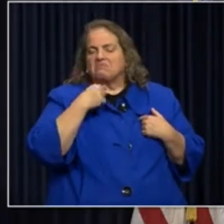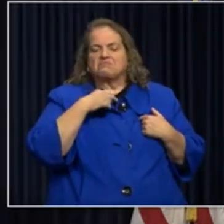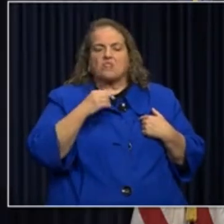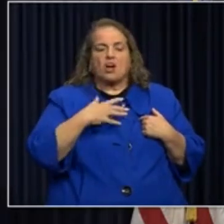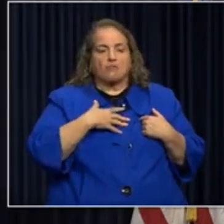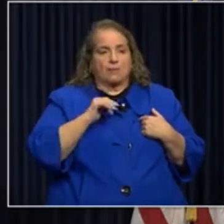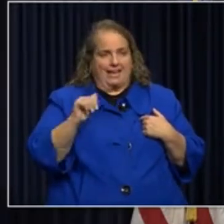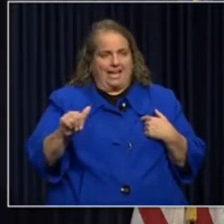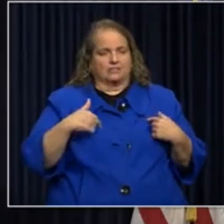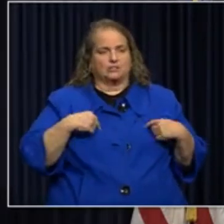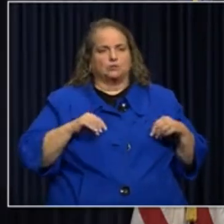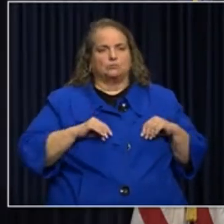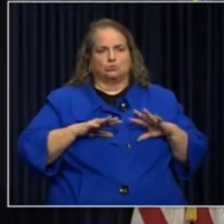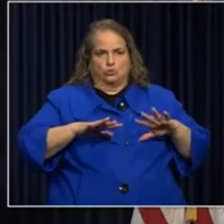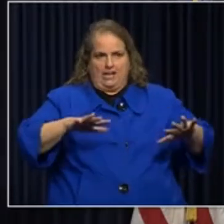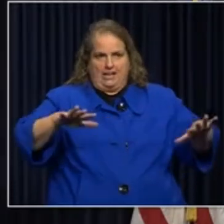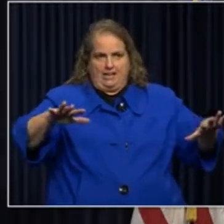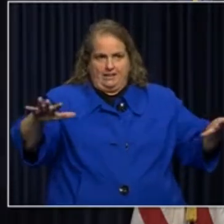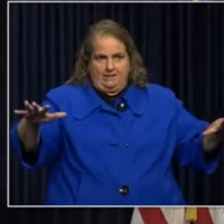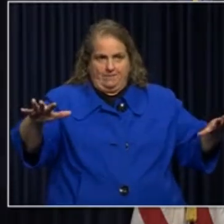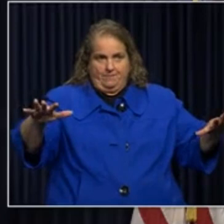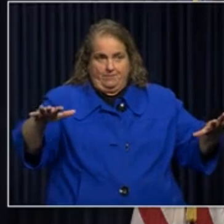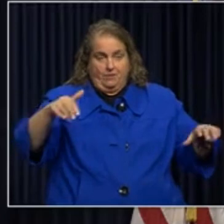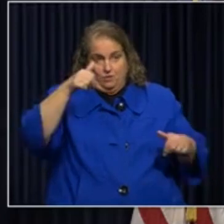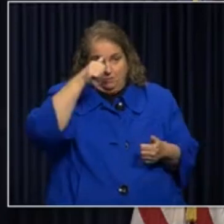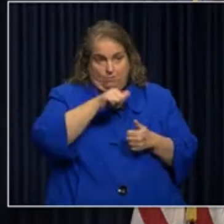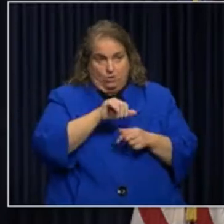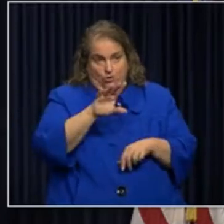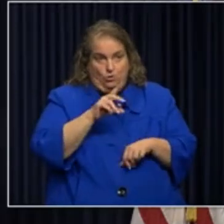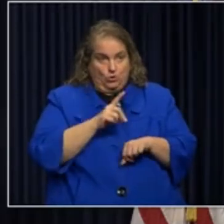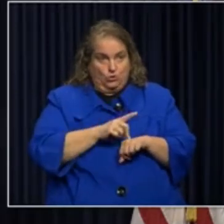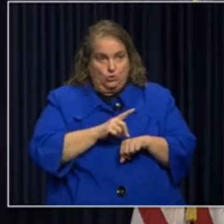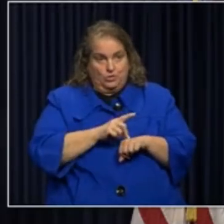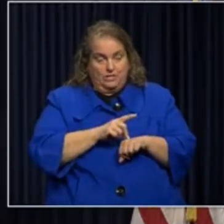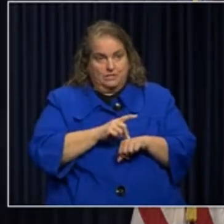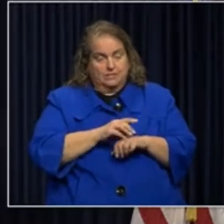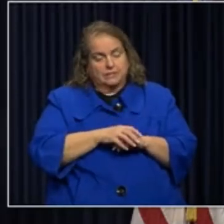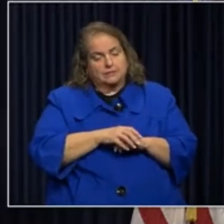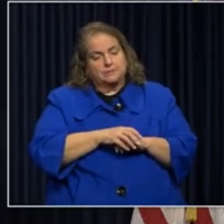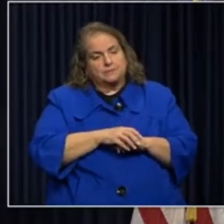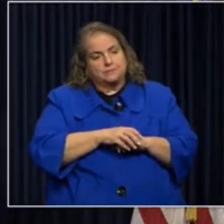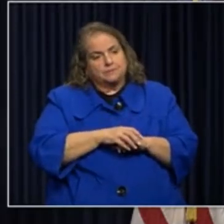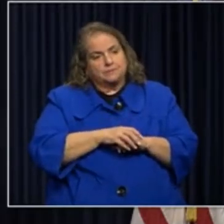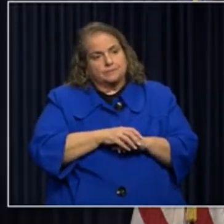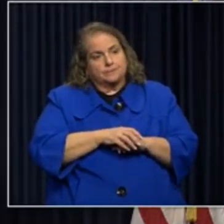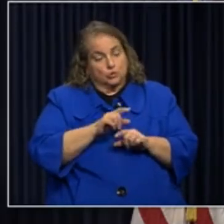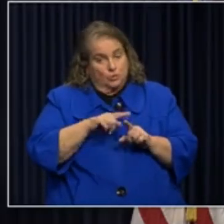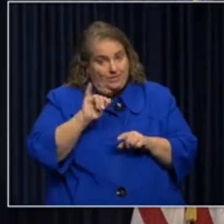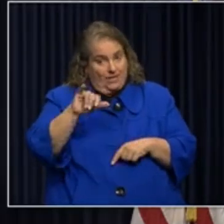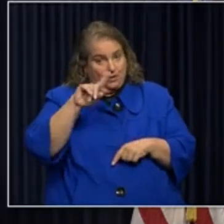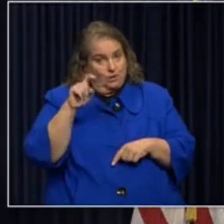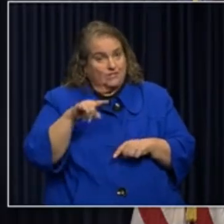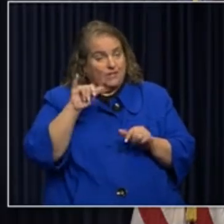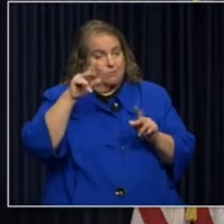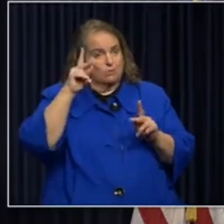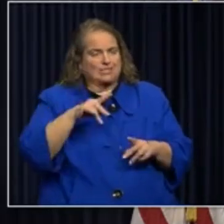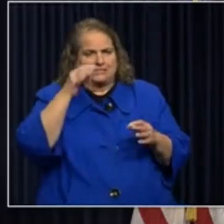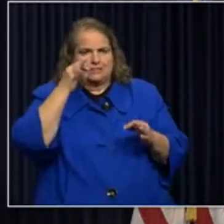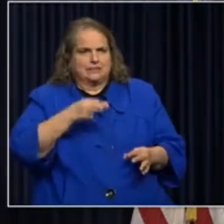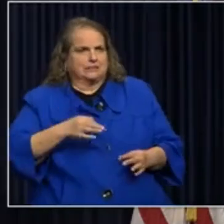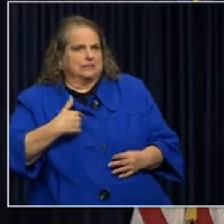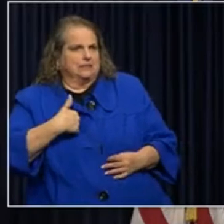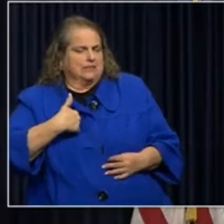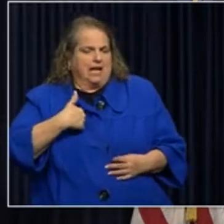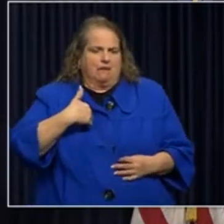could potentially spread it to other people. So remember your duties that are there. According to the question, this individual has chosen to self